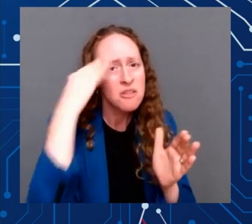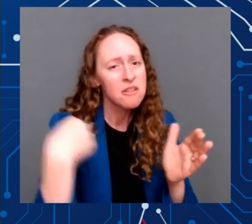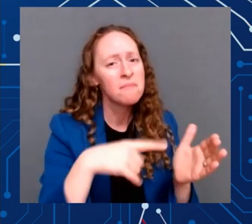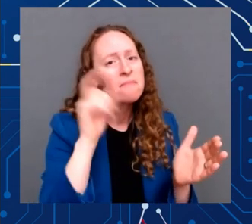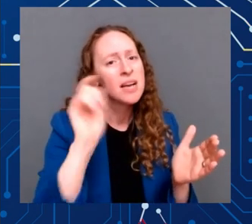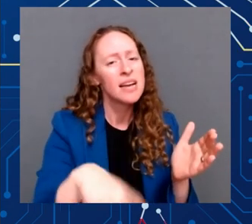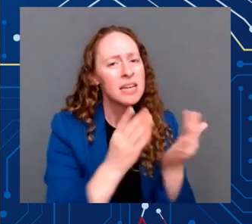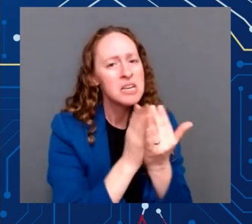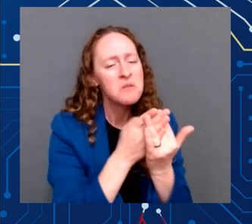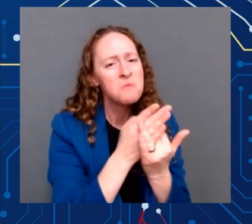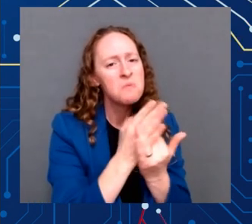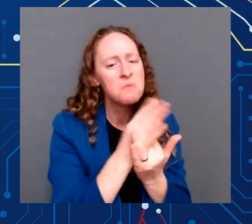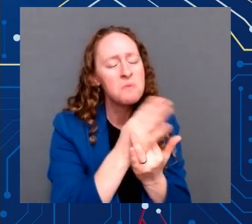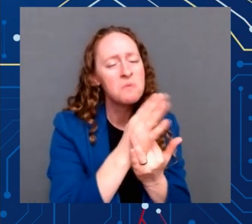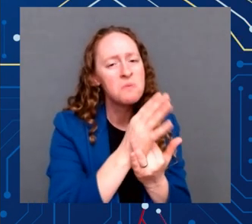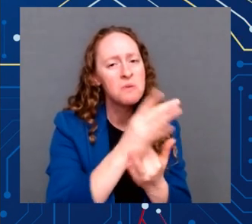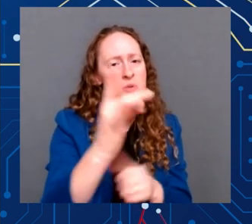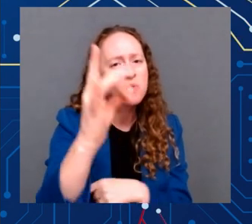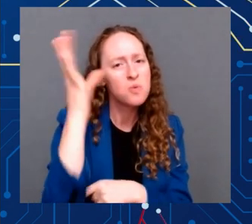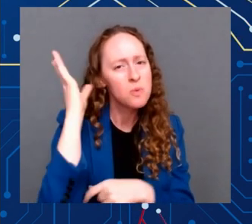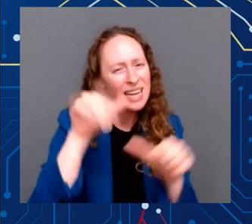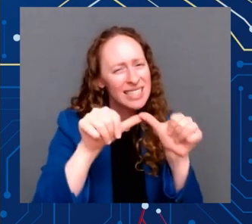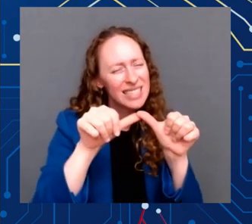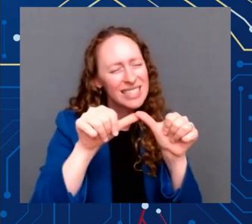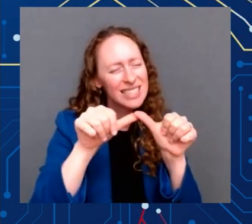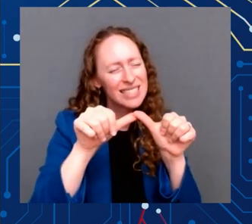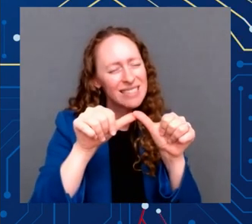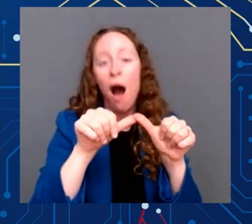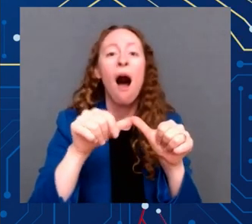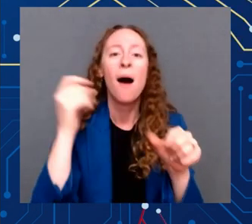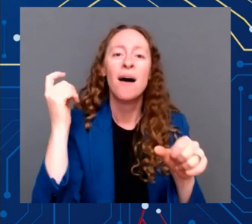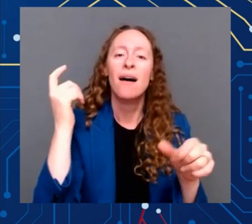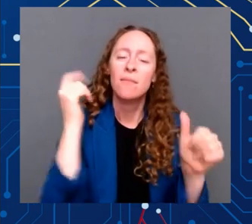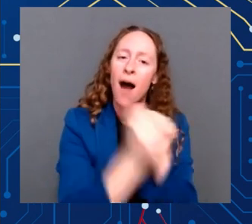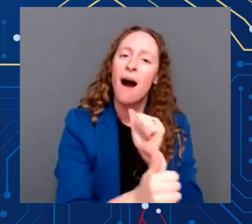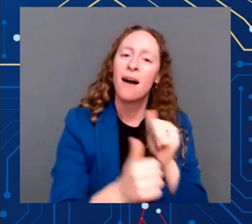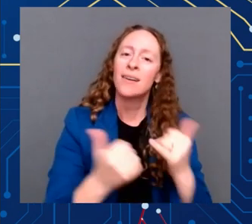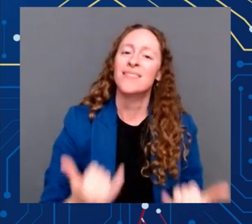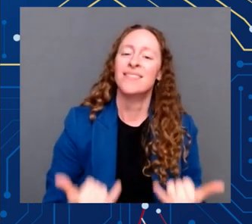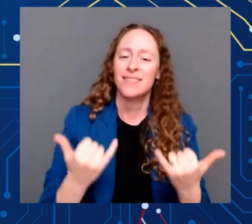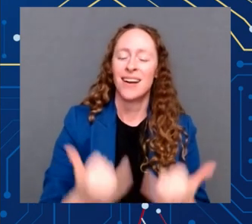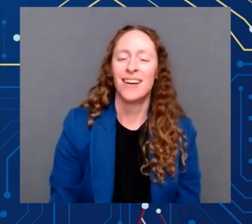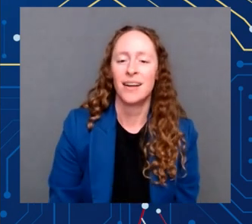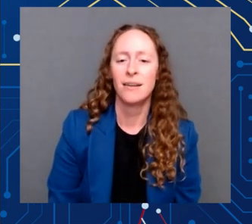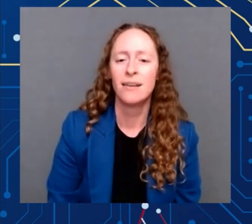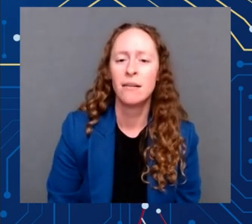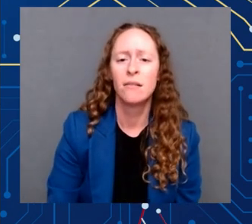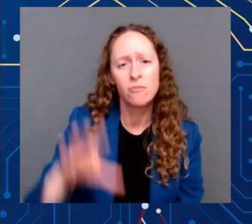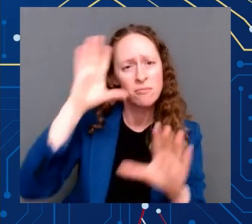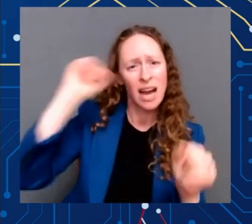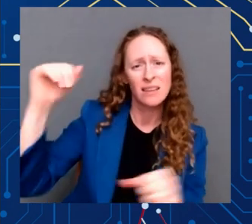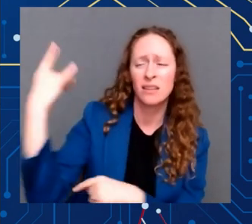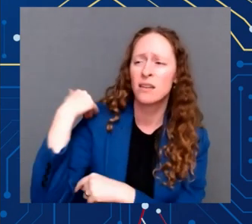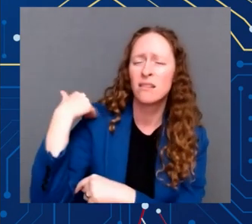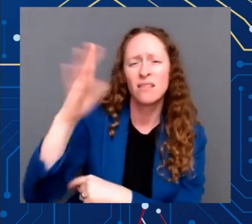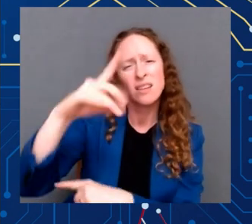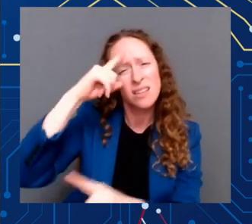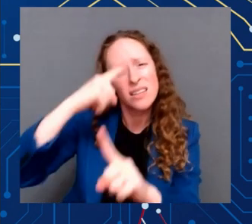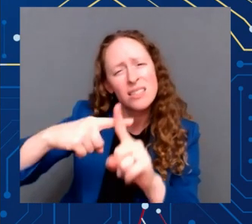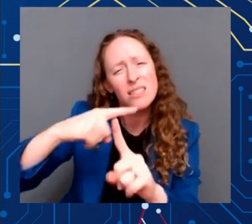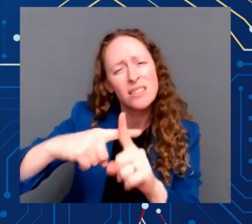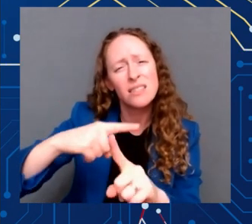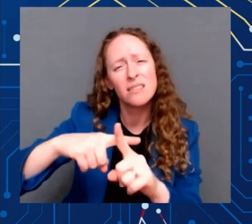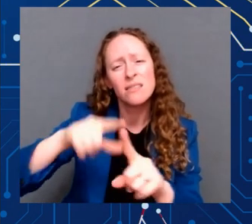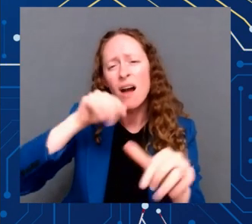And the President said, don't give up. Don't give up. Keep going. Find another way. And